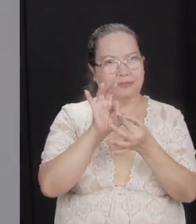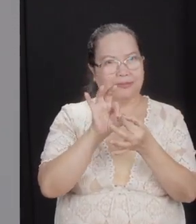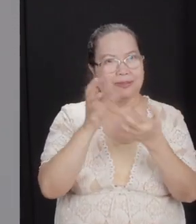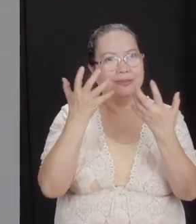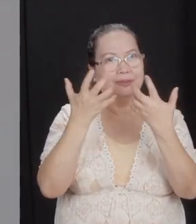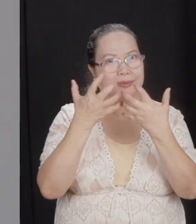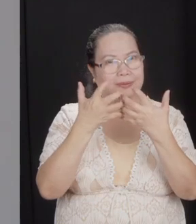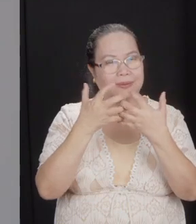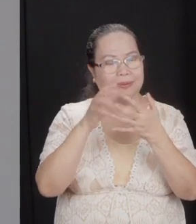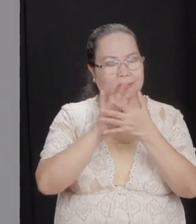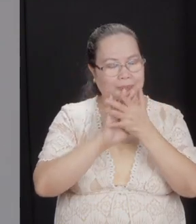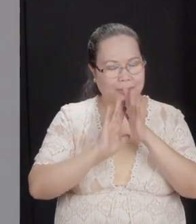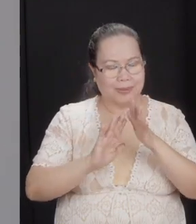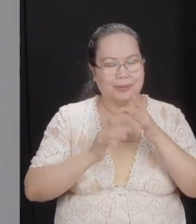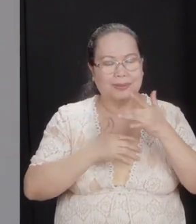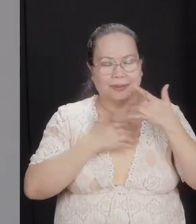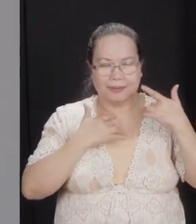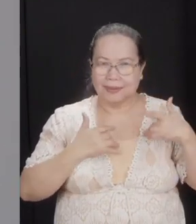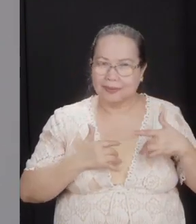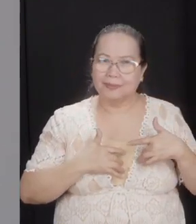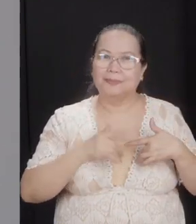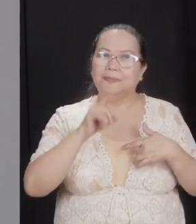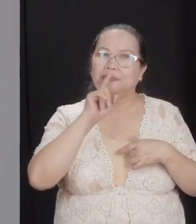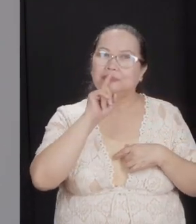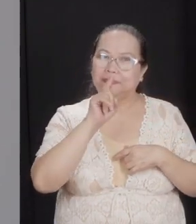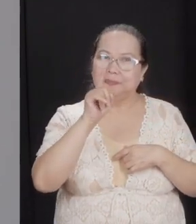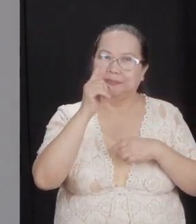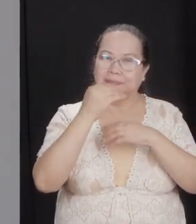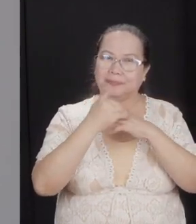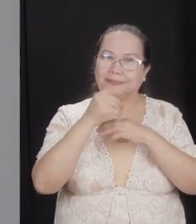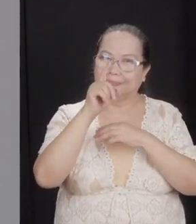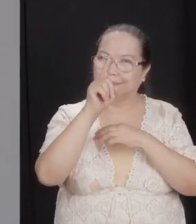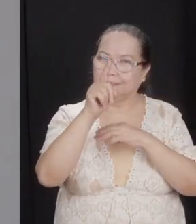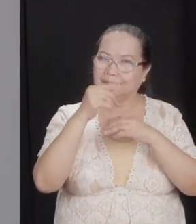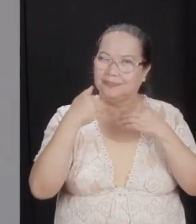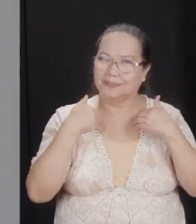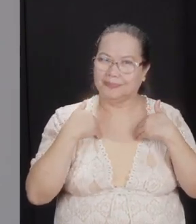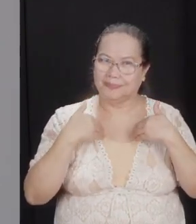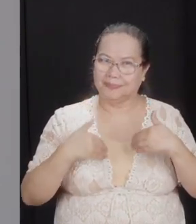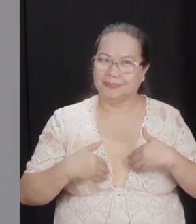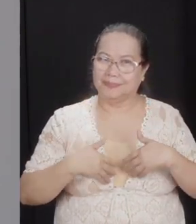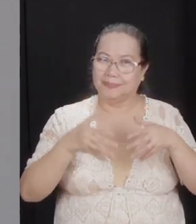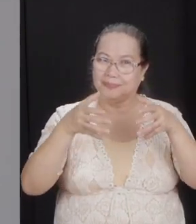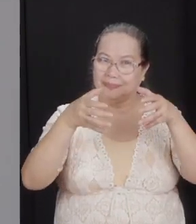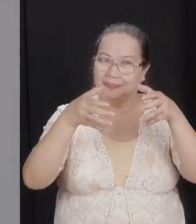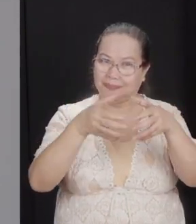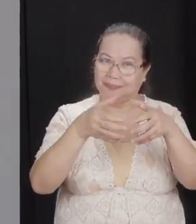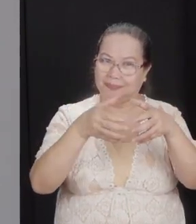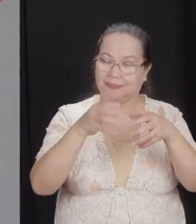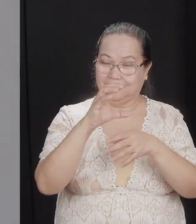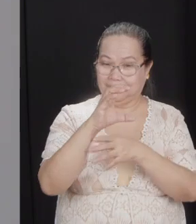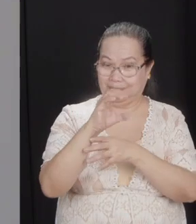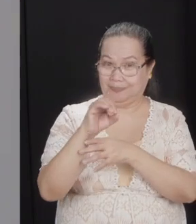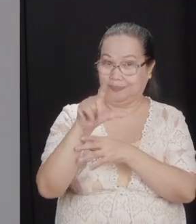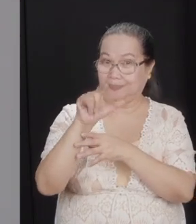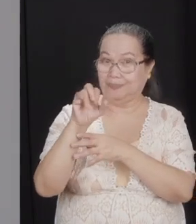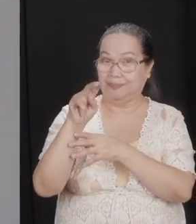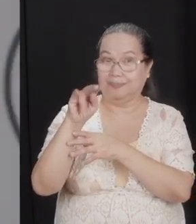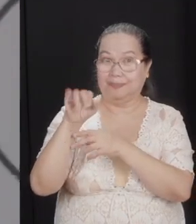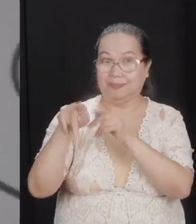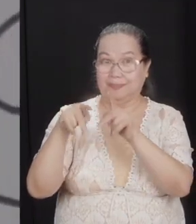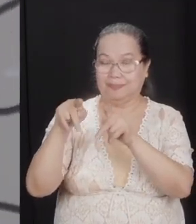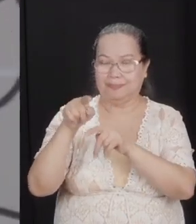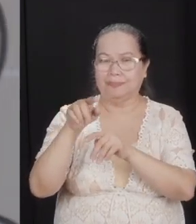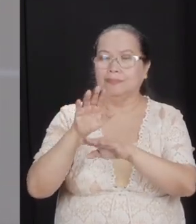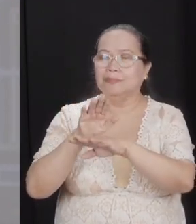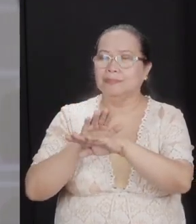Christ rule in your hearts, to which indeed you were called in one body. Paul is saying, Colossians, whatever virtues have admonished you,